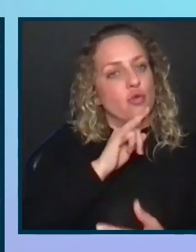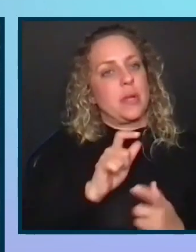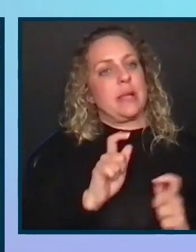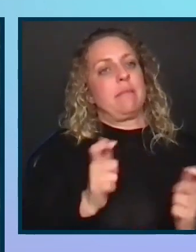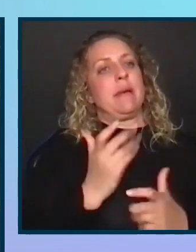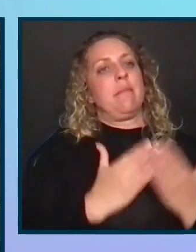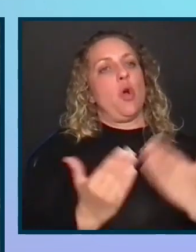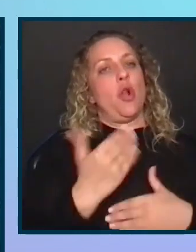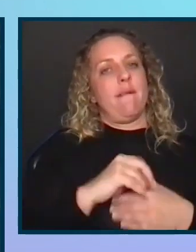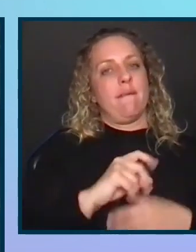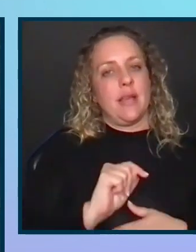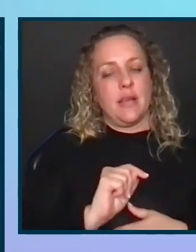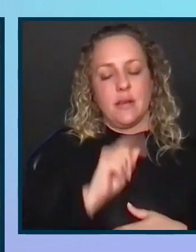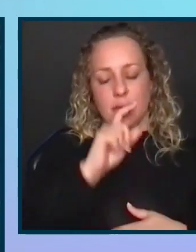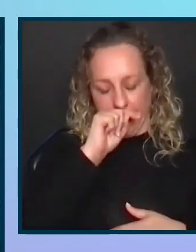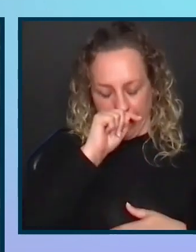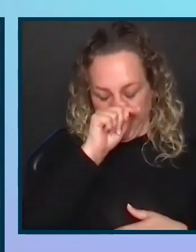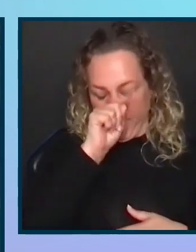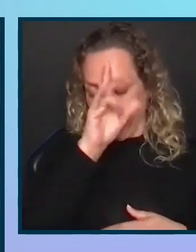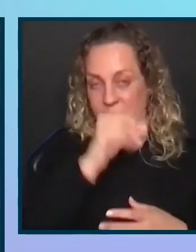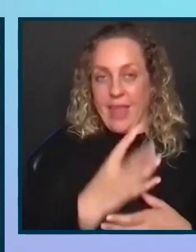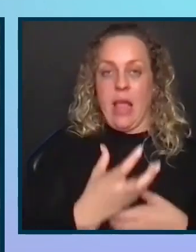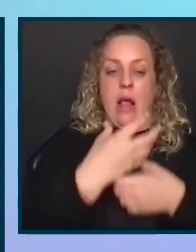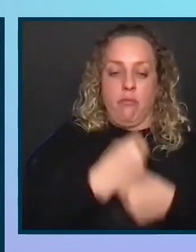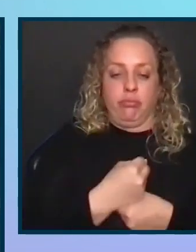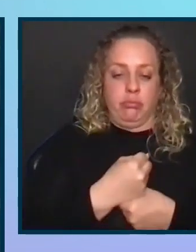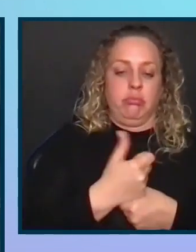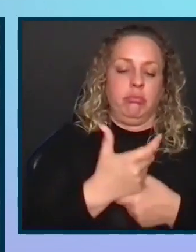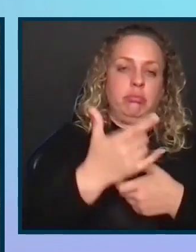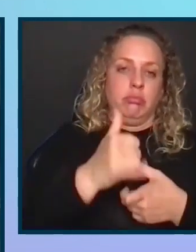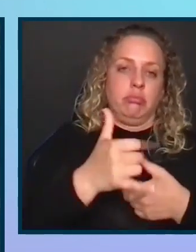big part of it, and gaining that traction.